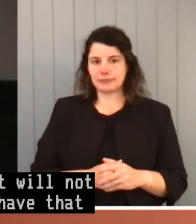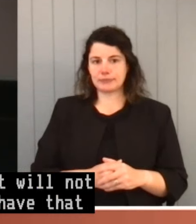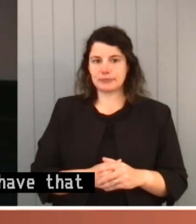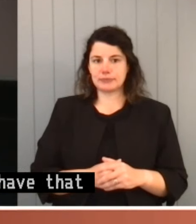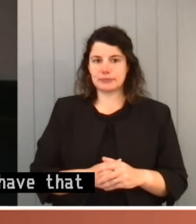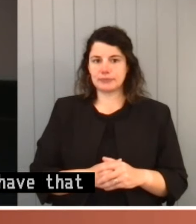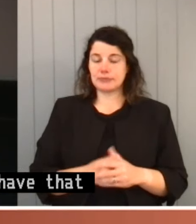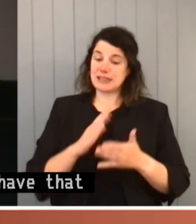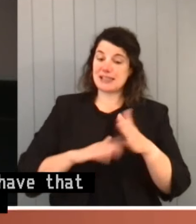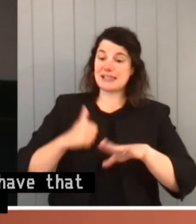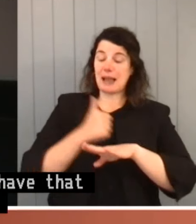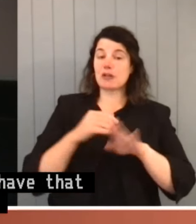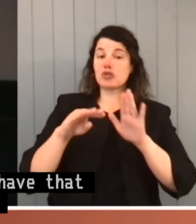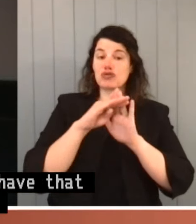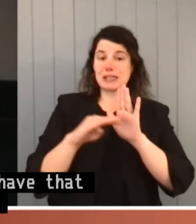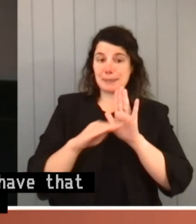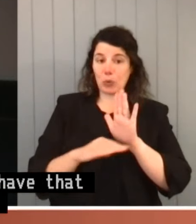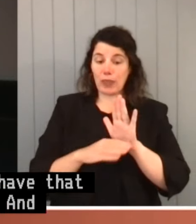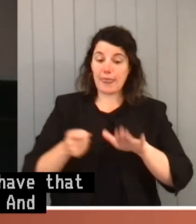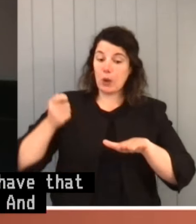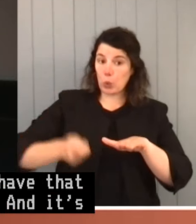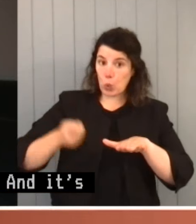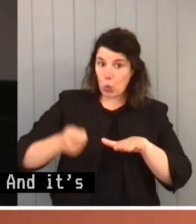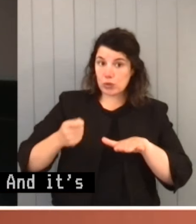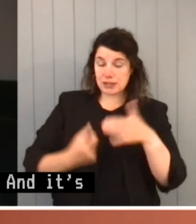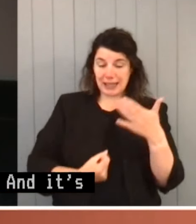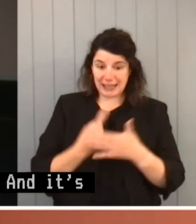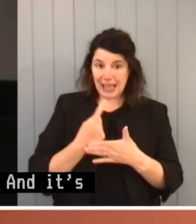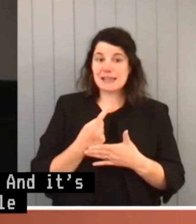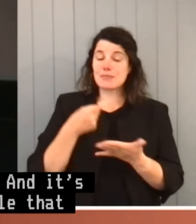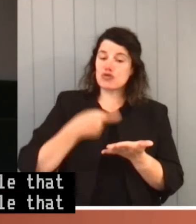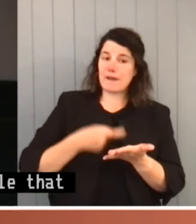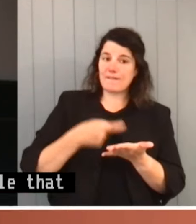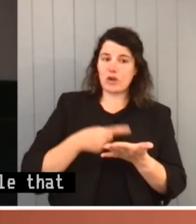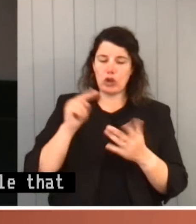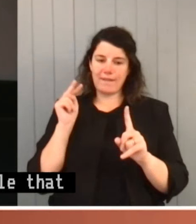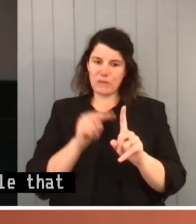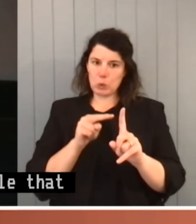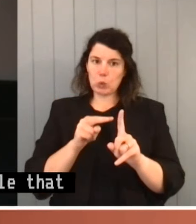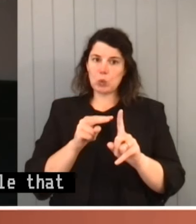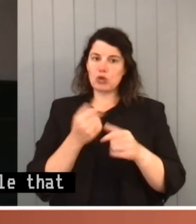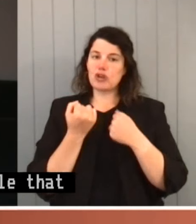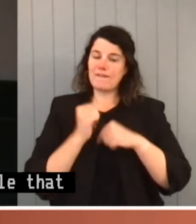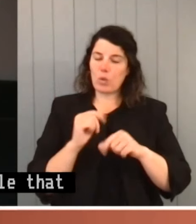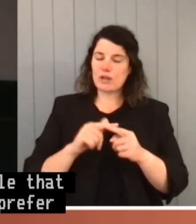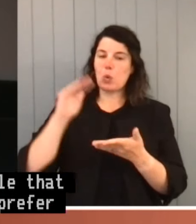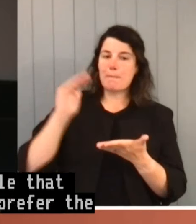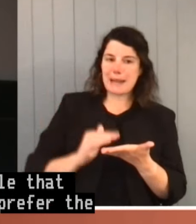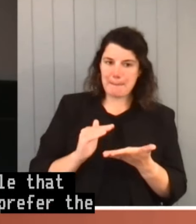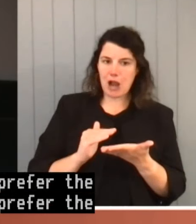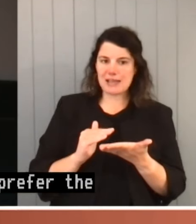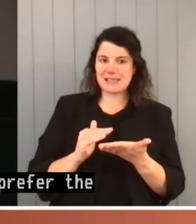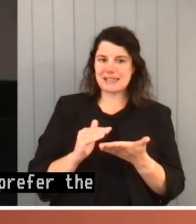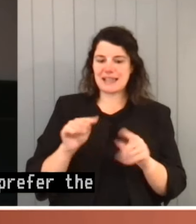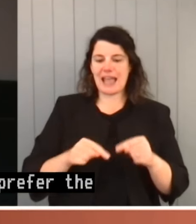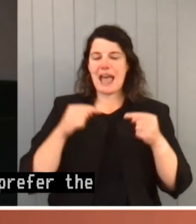-established principle that the courts in such a case prefer the interpretation which avoids or minimizes the adverse impact